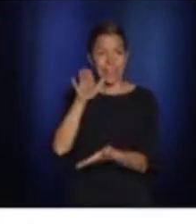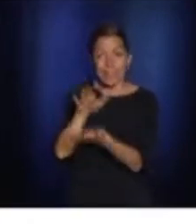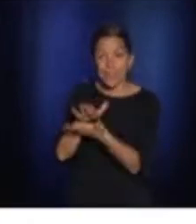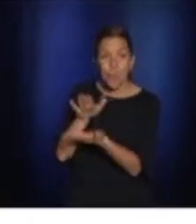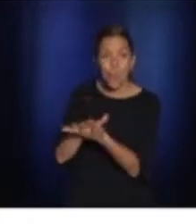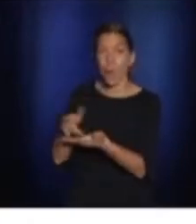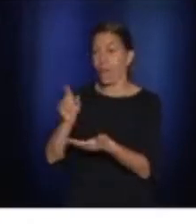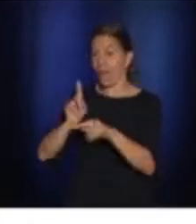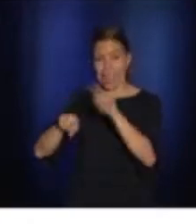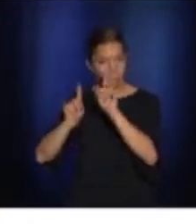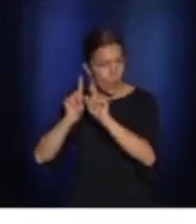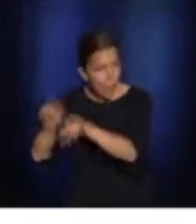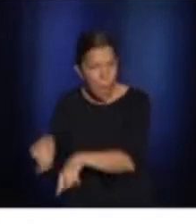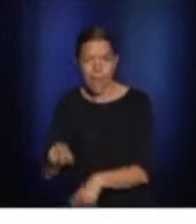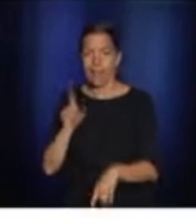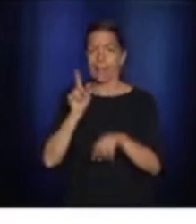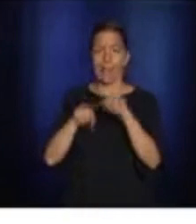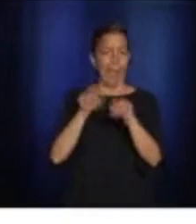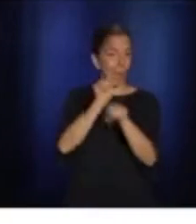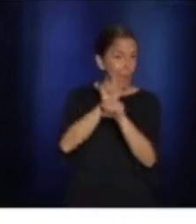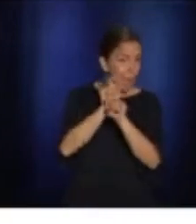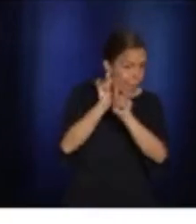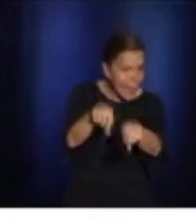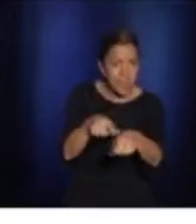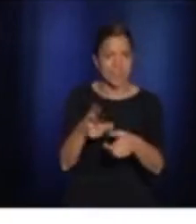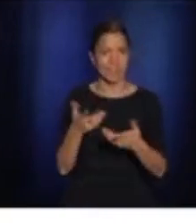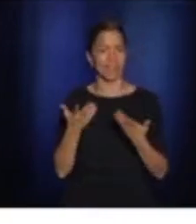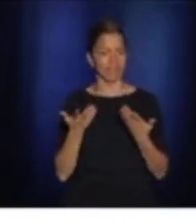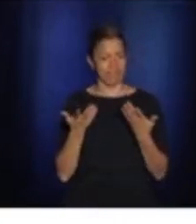what we've seen. See, it's small outbreaks that are in many different regions. world. seen people things. And Thank